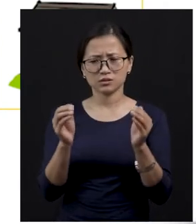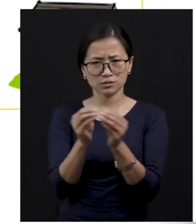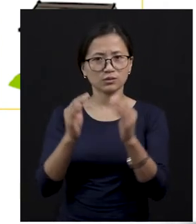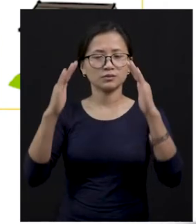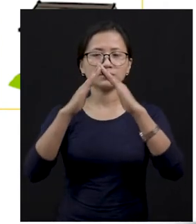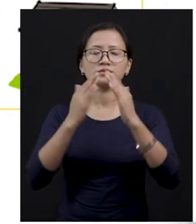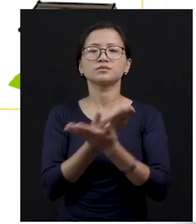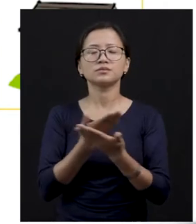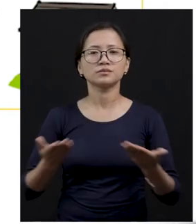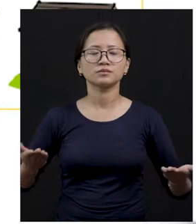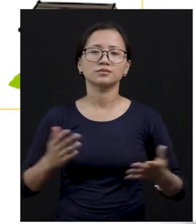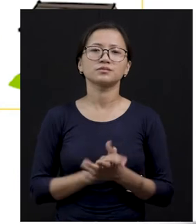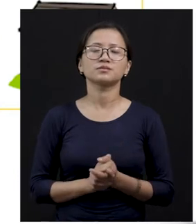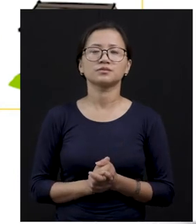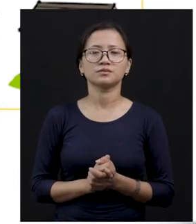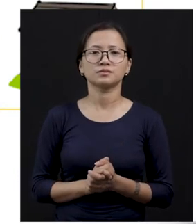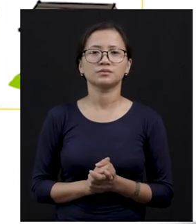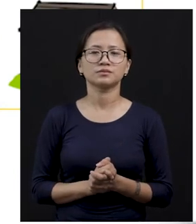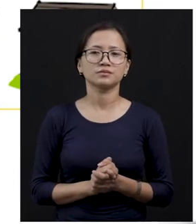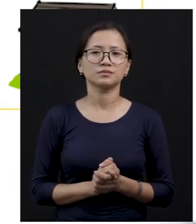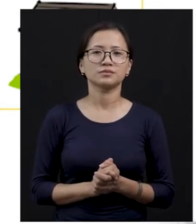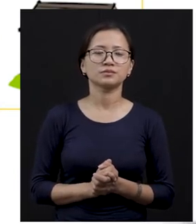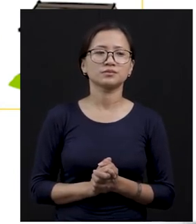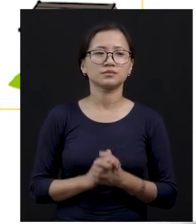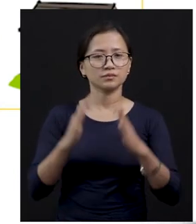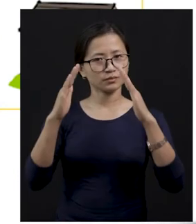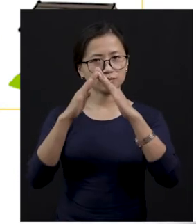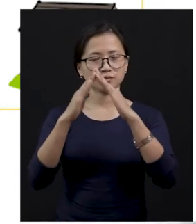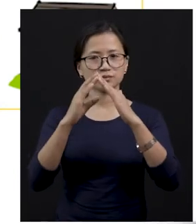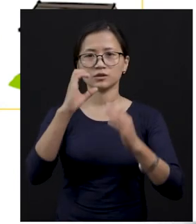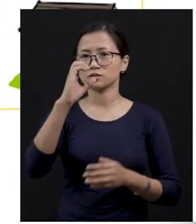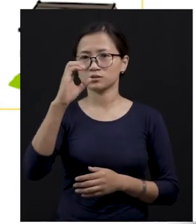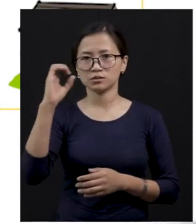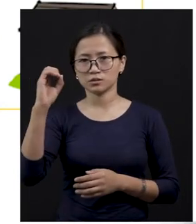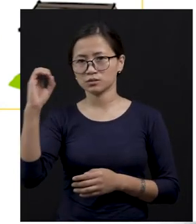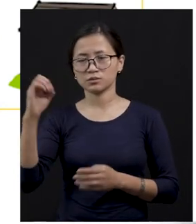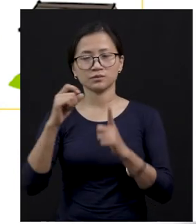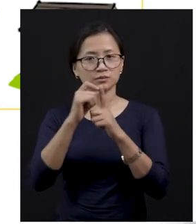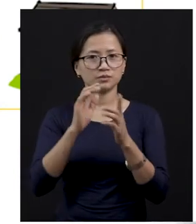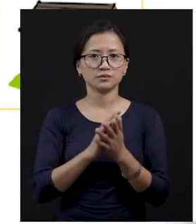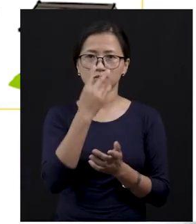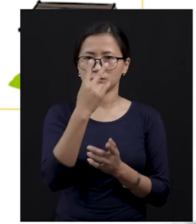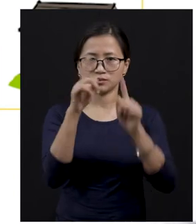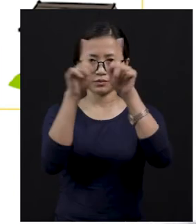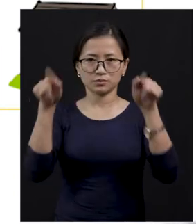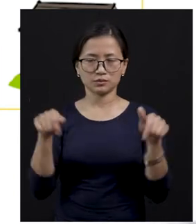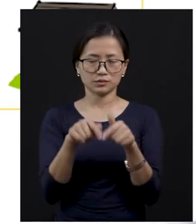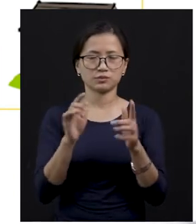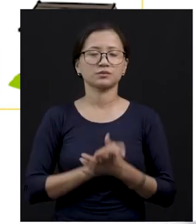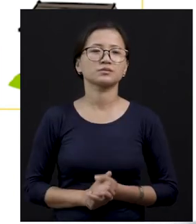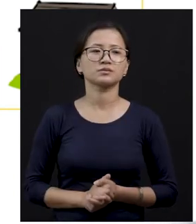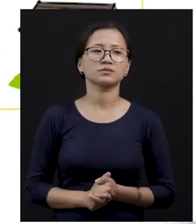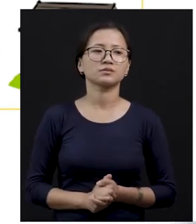them. And this house, this shelter of the hen is called coop, coop, okay? C-O-O-P.